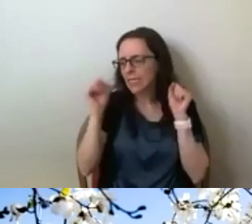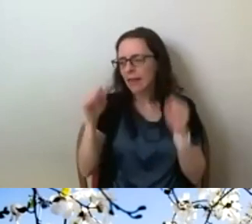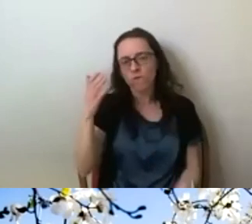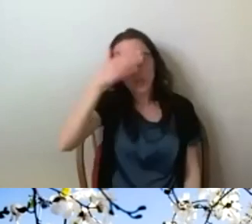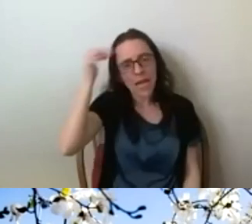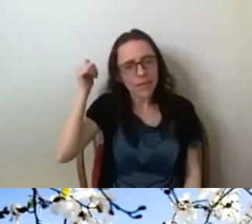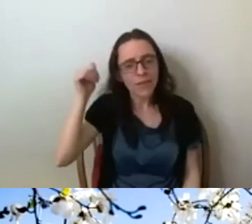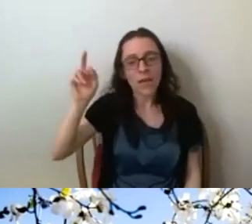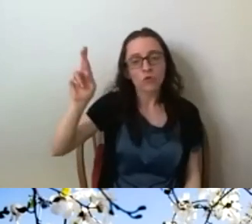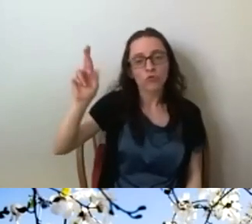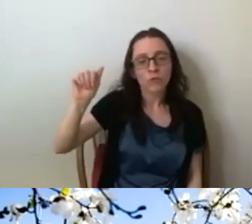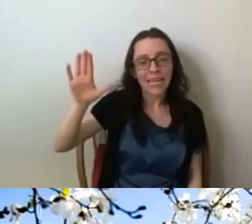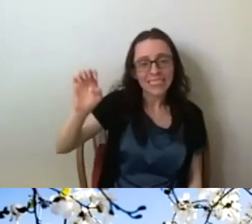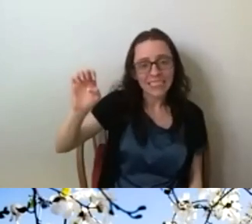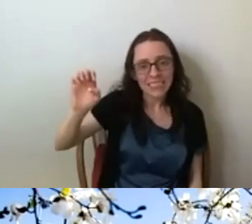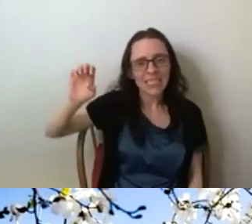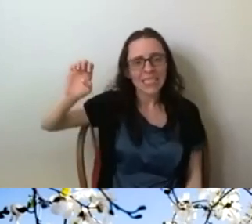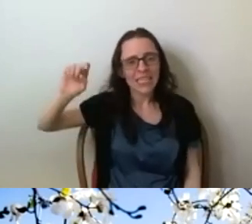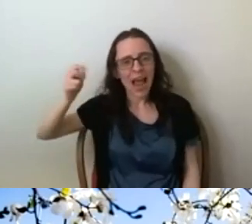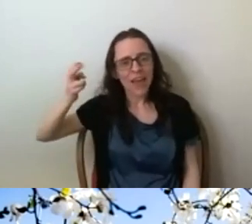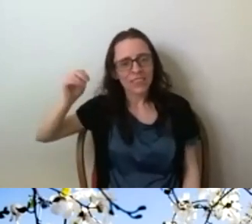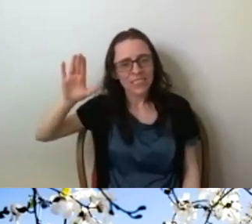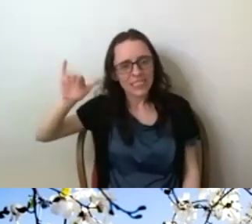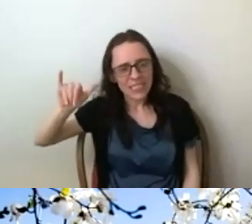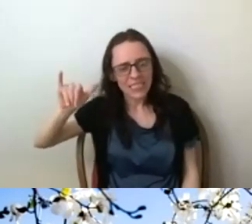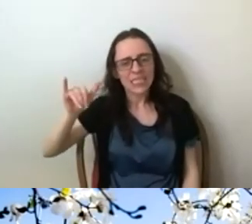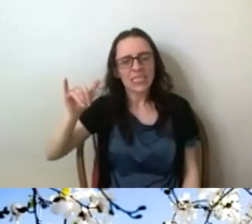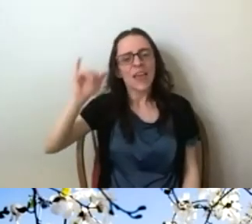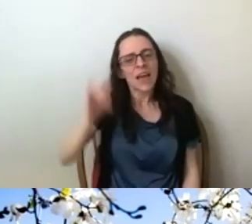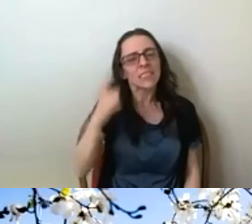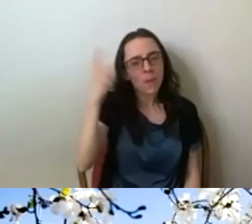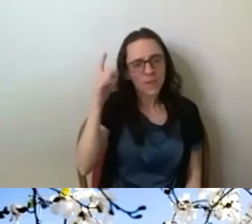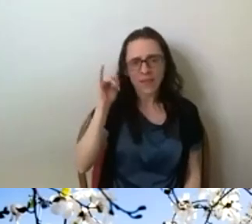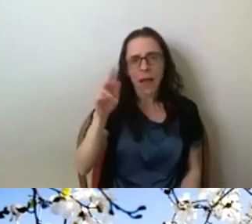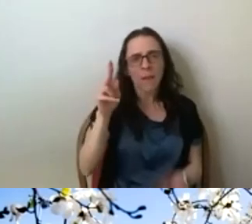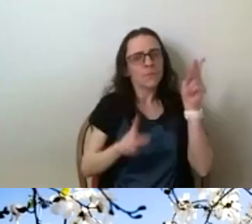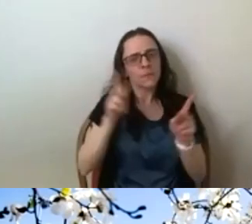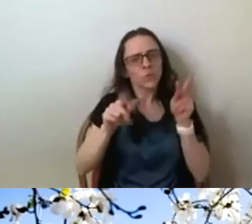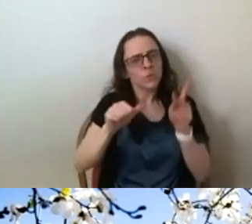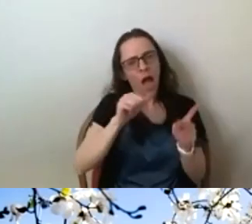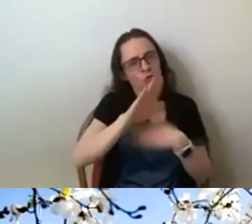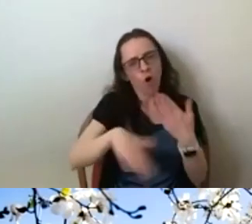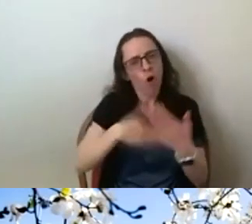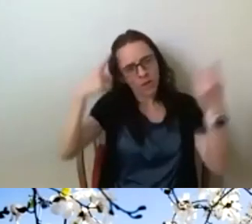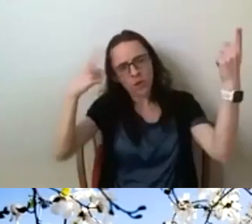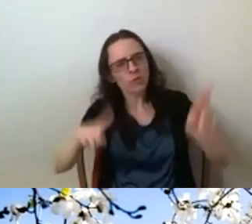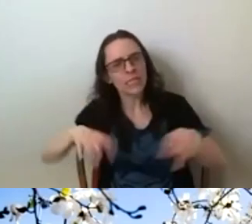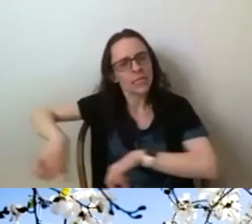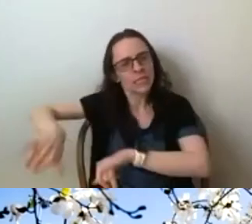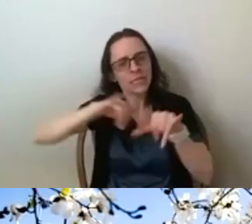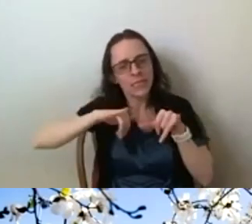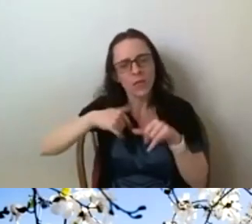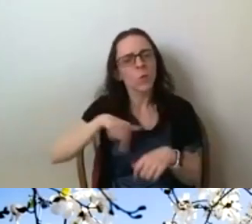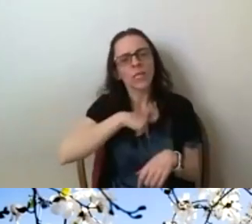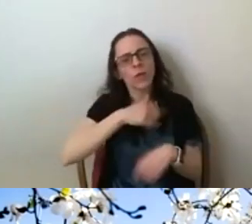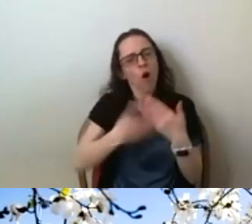categories, right? They're not just things that are out there or we use different lenses on them. And as I think about the,